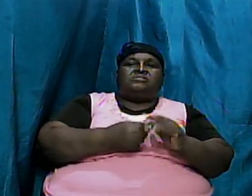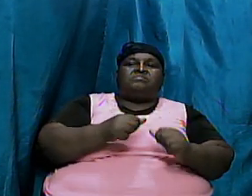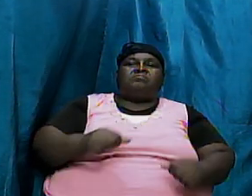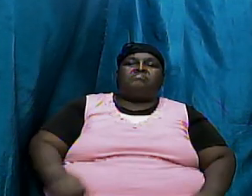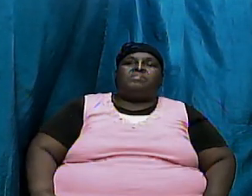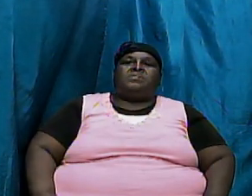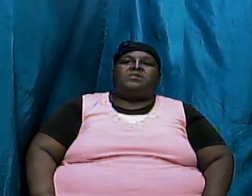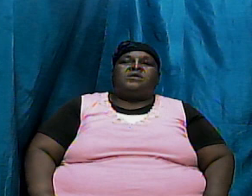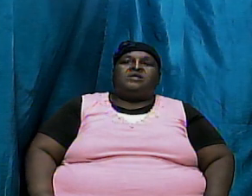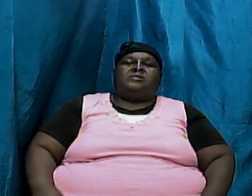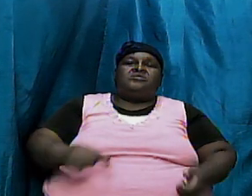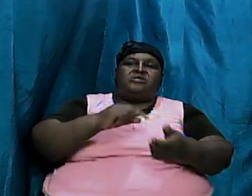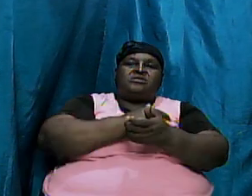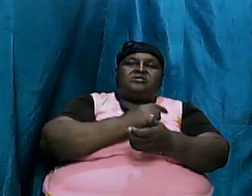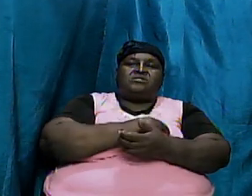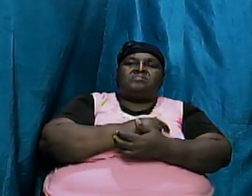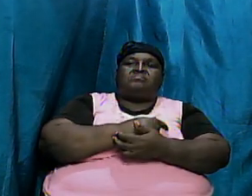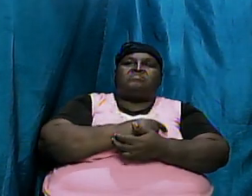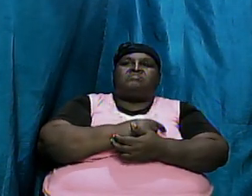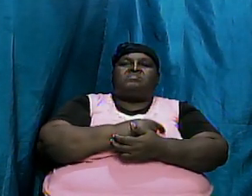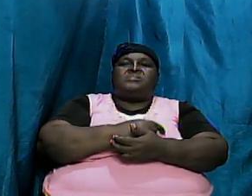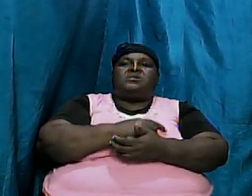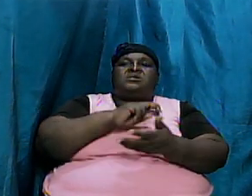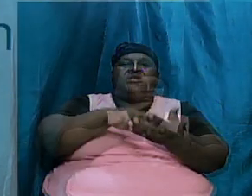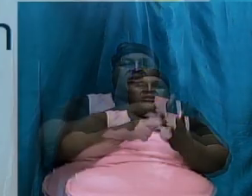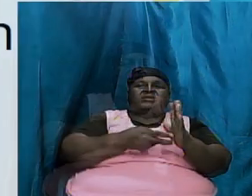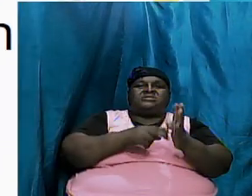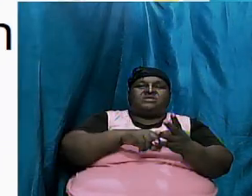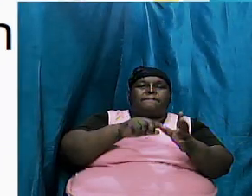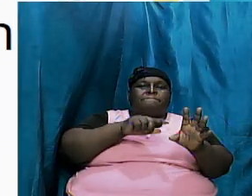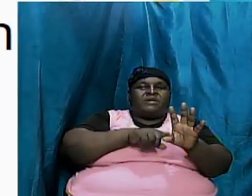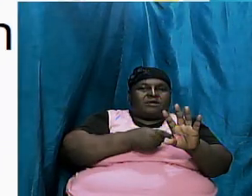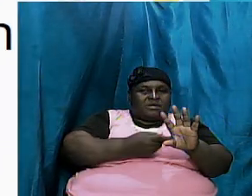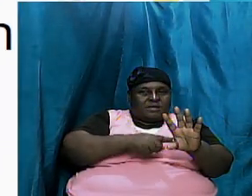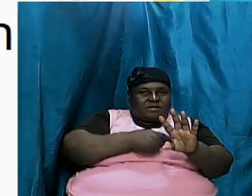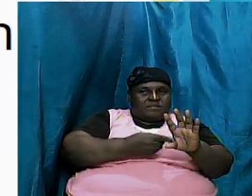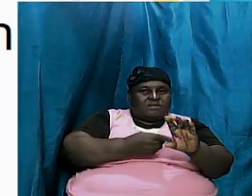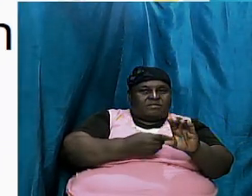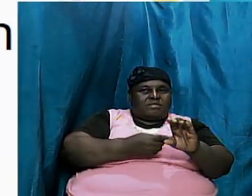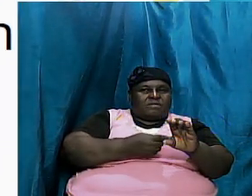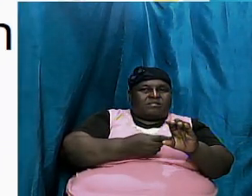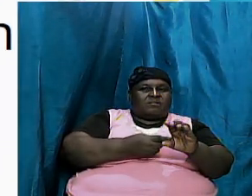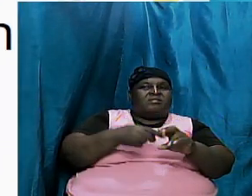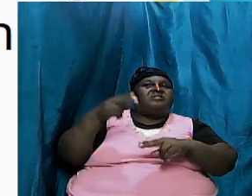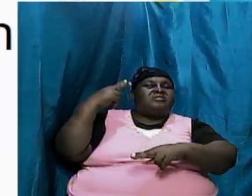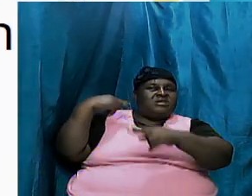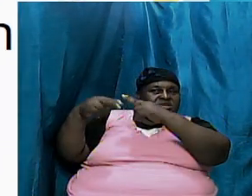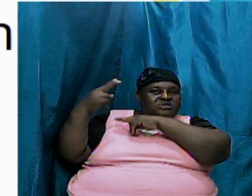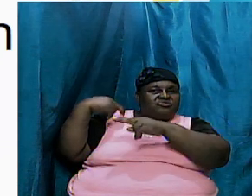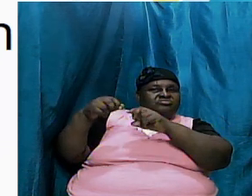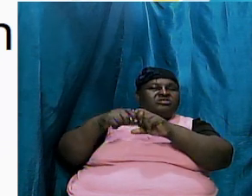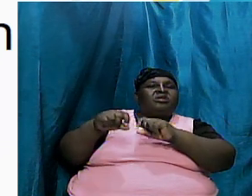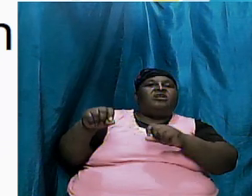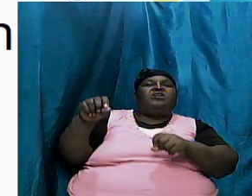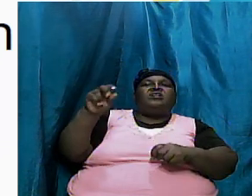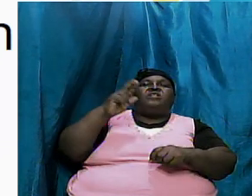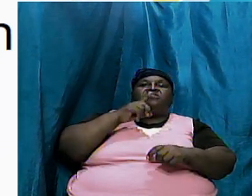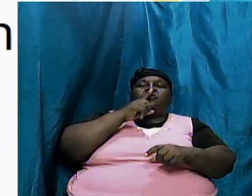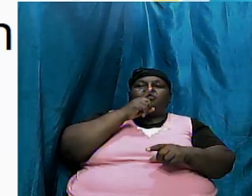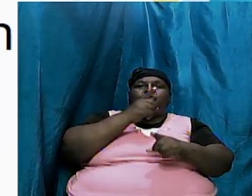Genesis literally means beginning it is a history of the